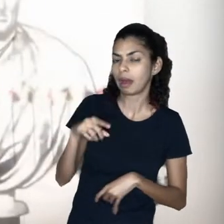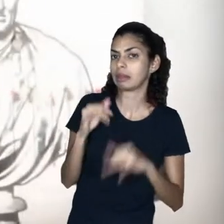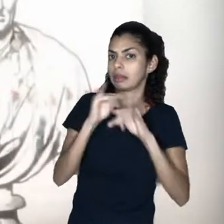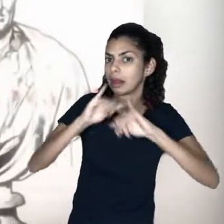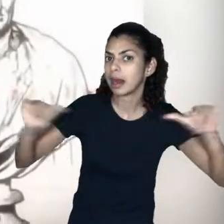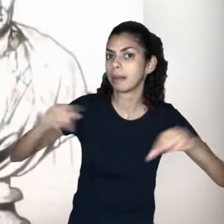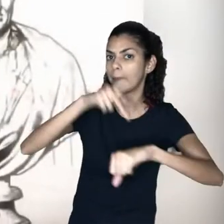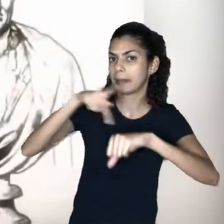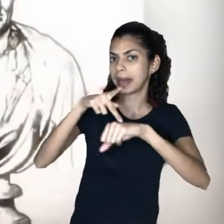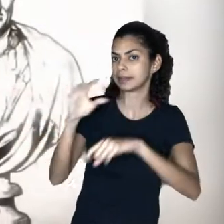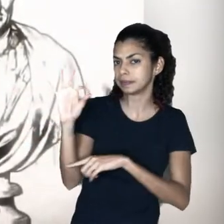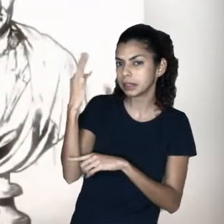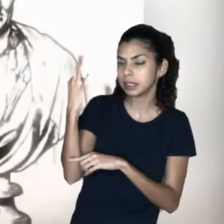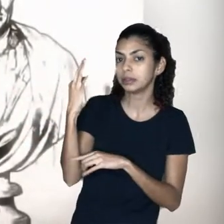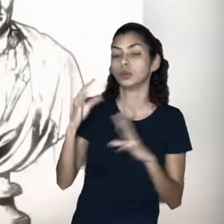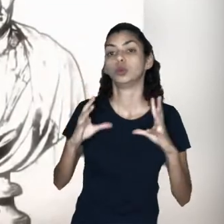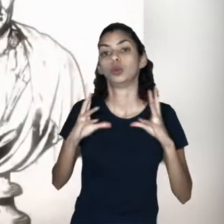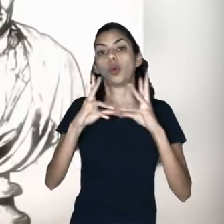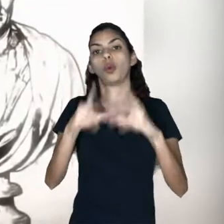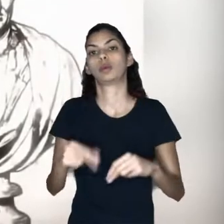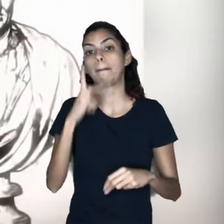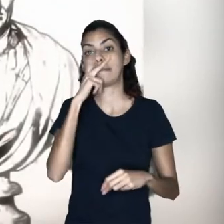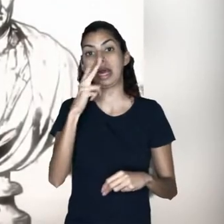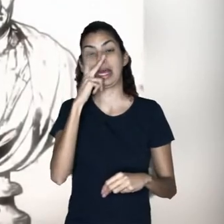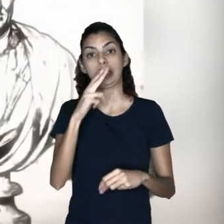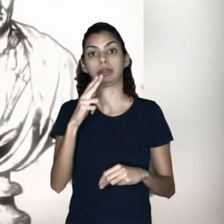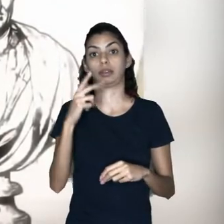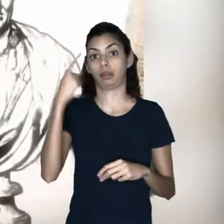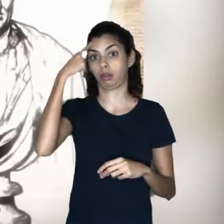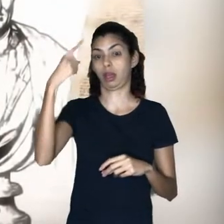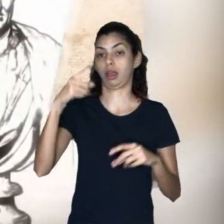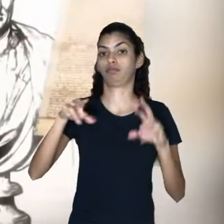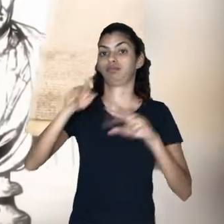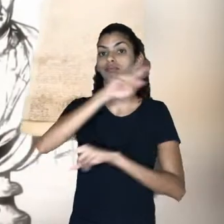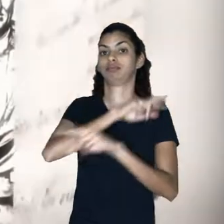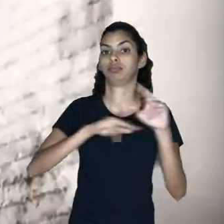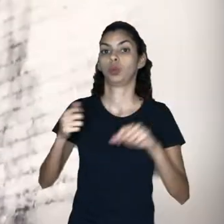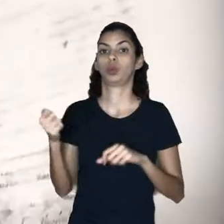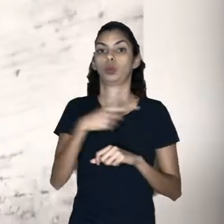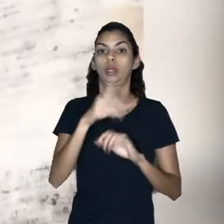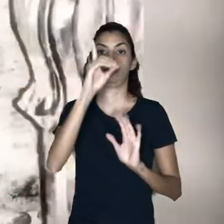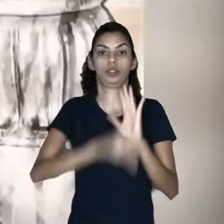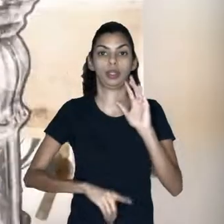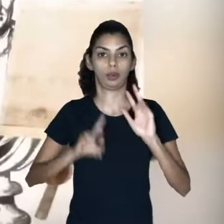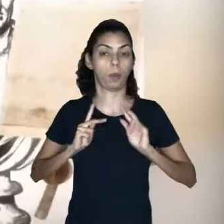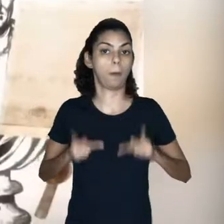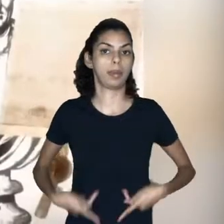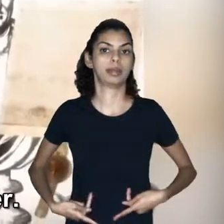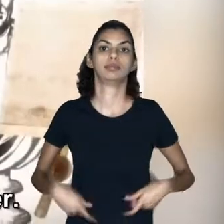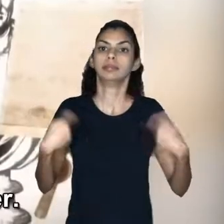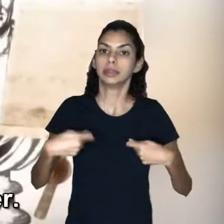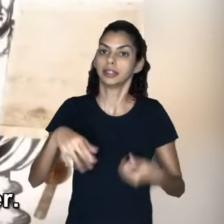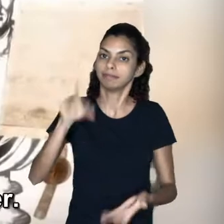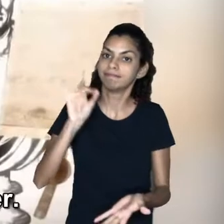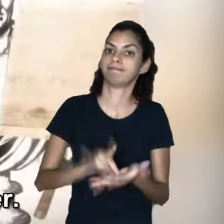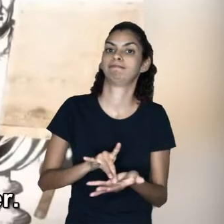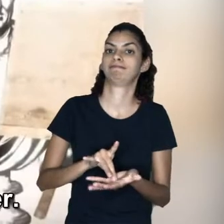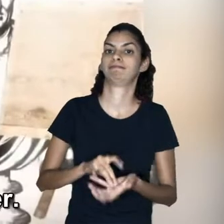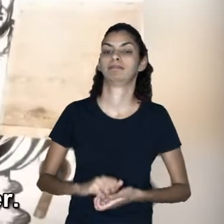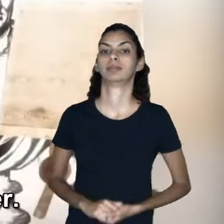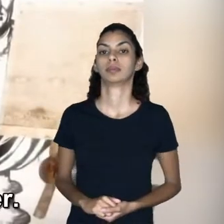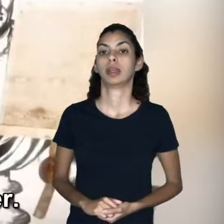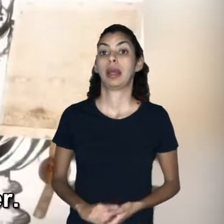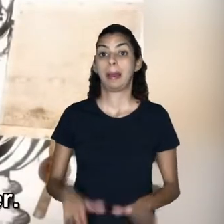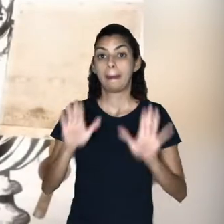laws of Rome? The declarations of France? Everyone seemed to have a slightly different idea of what